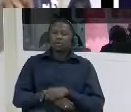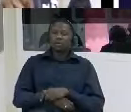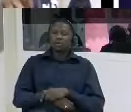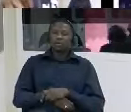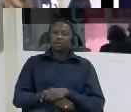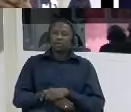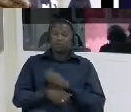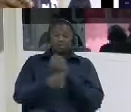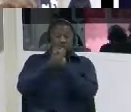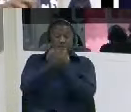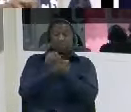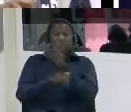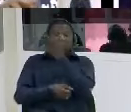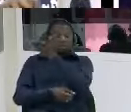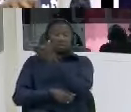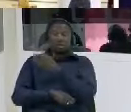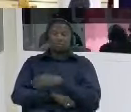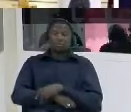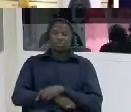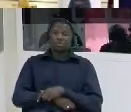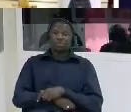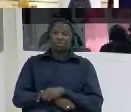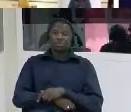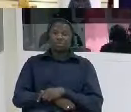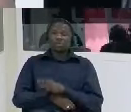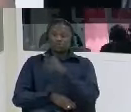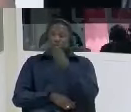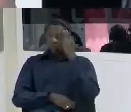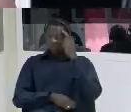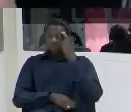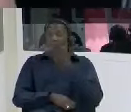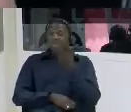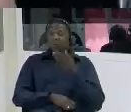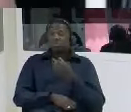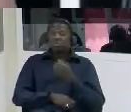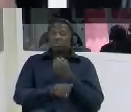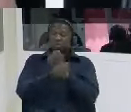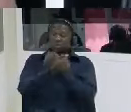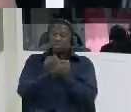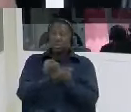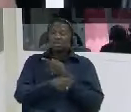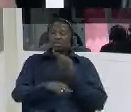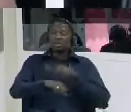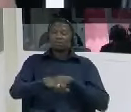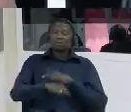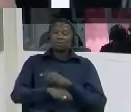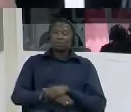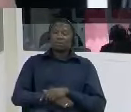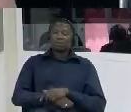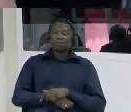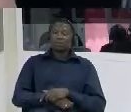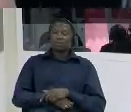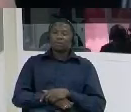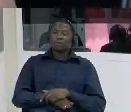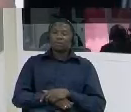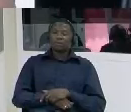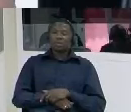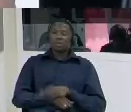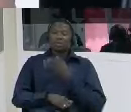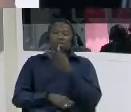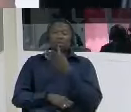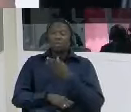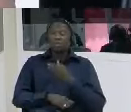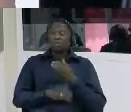did you do you know where he was detained um at mile two double was at the maximum security cell number